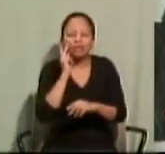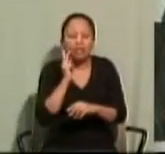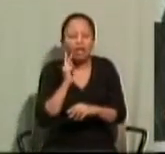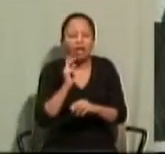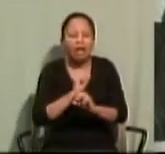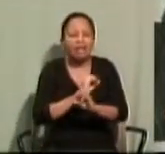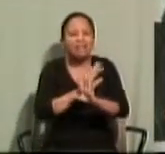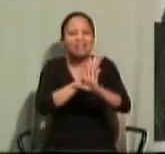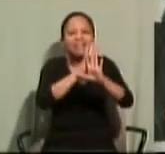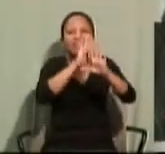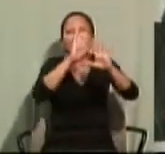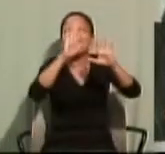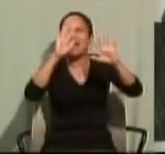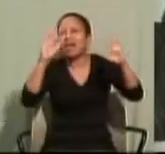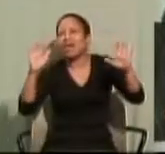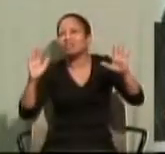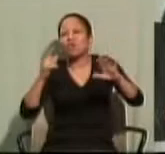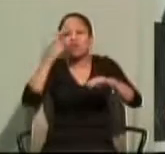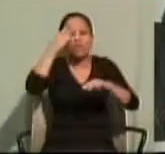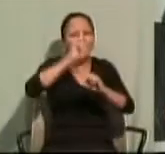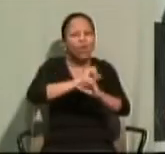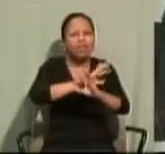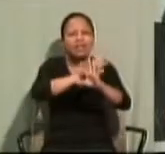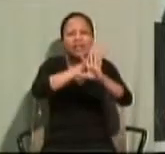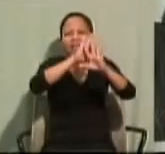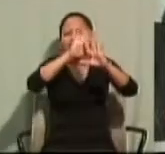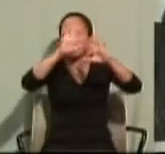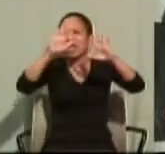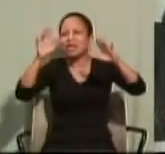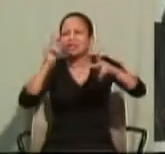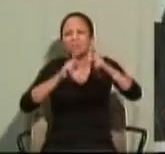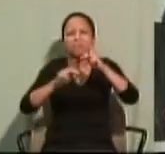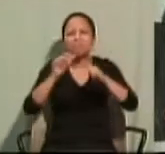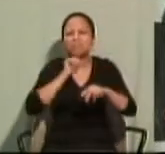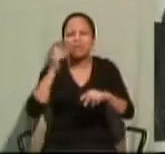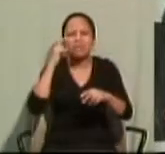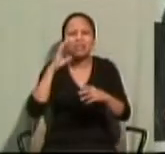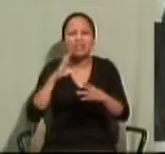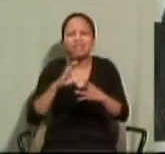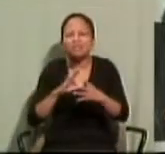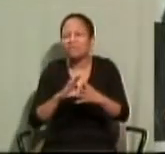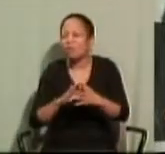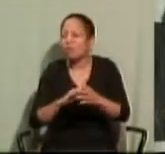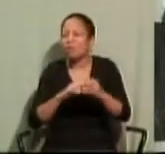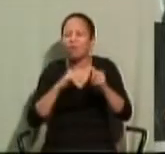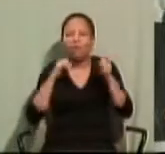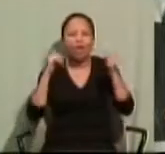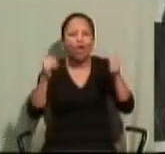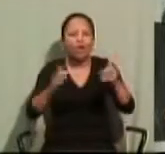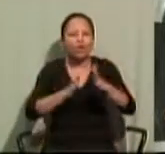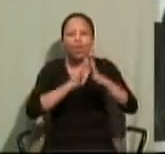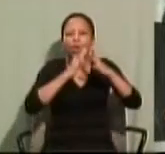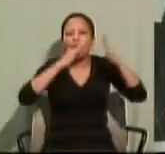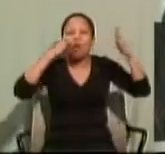light to enlighten the pagans and the glory of your people Israel.